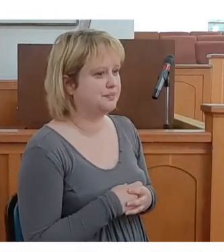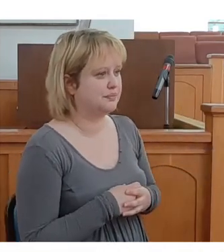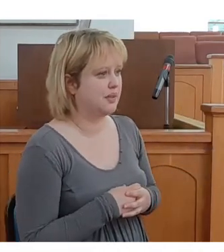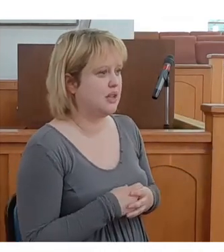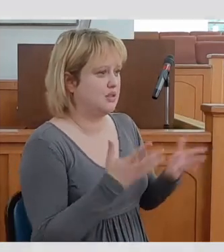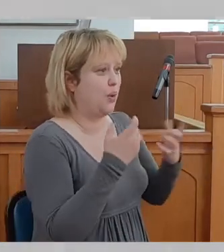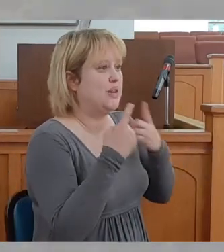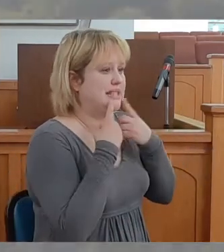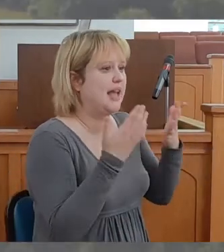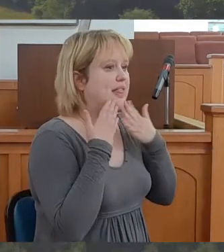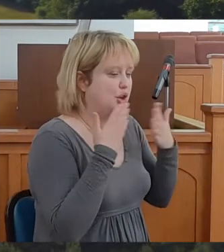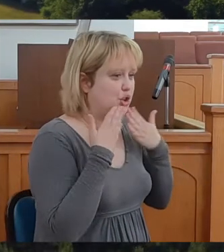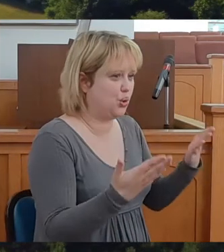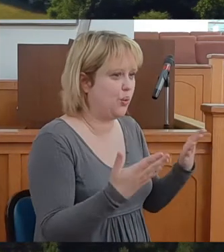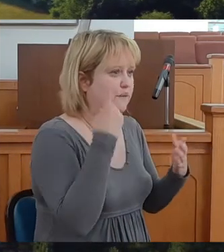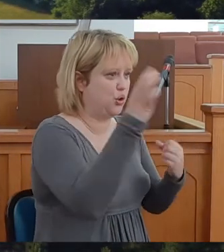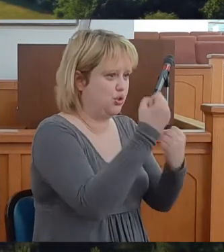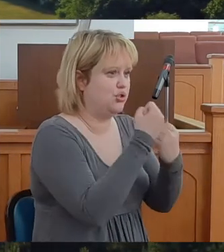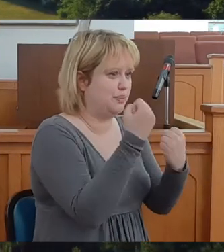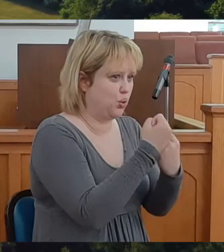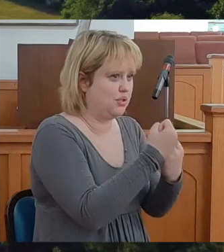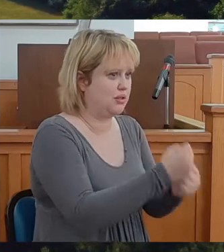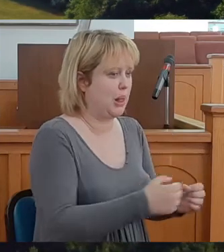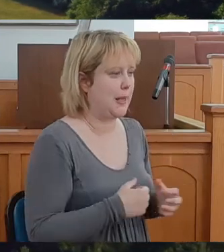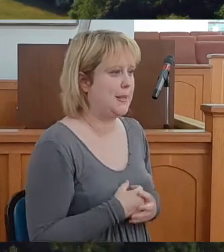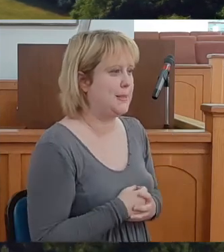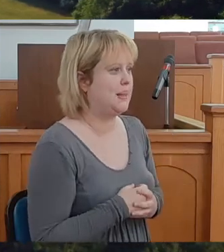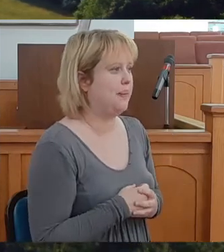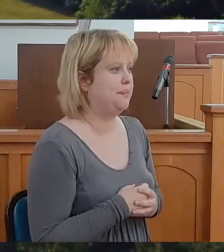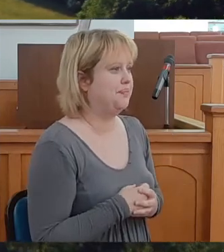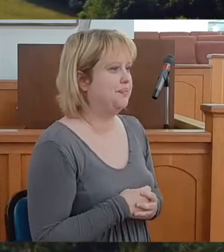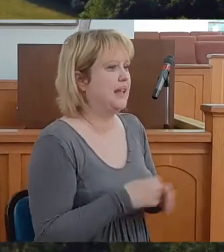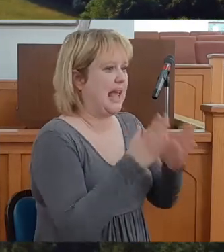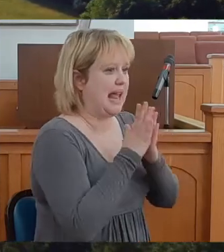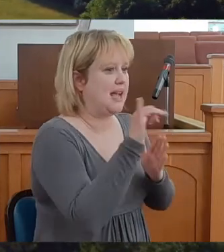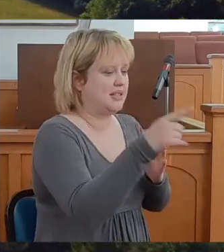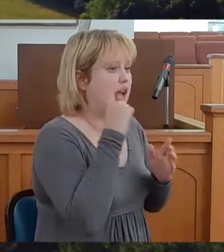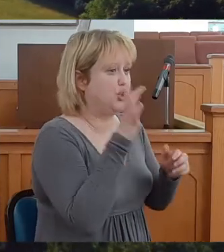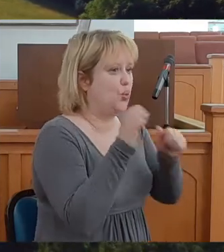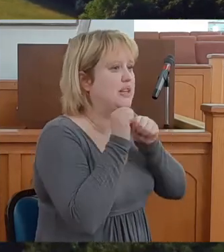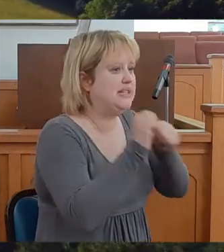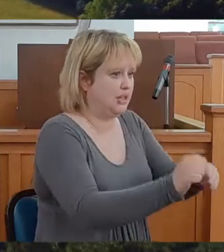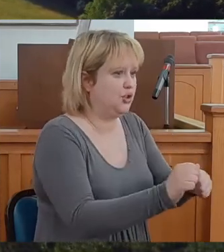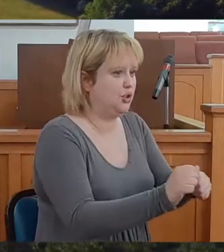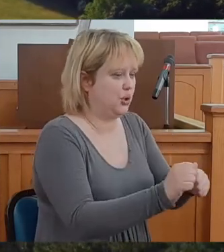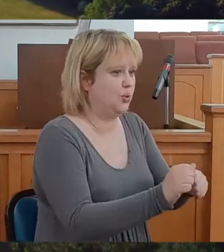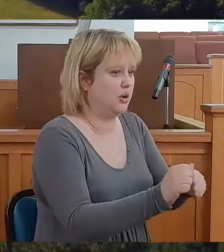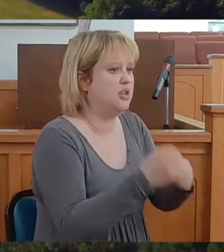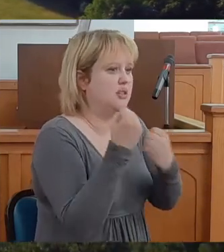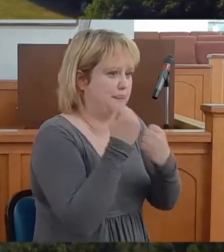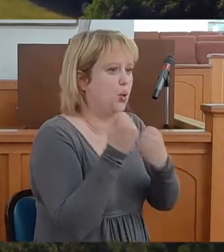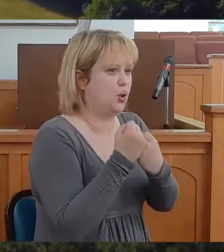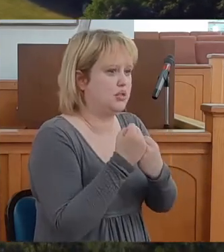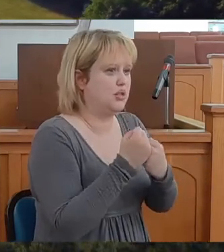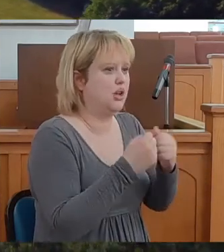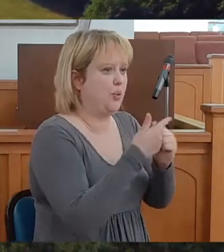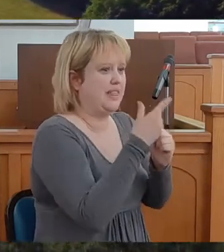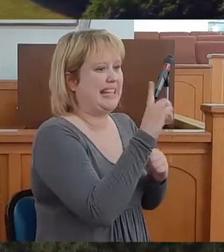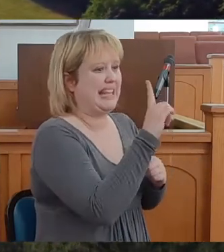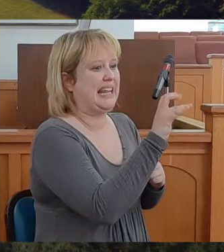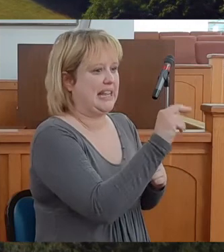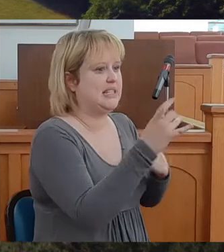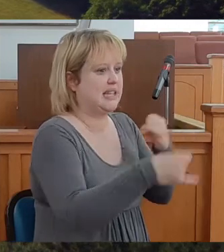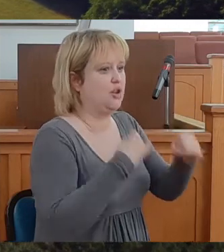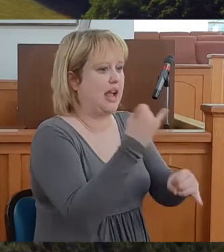I want to say thank you for your support. And ask that you will continue support of the Gideons